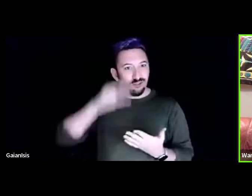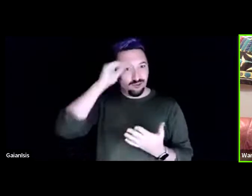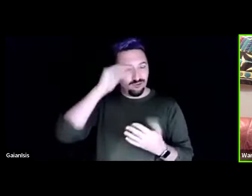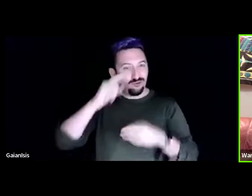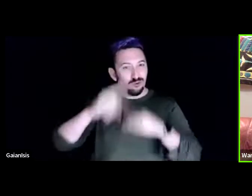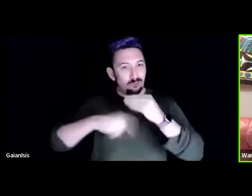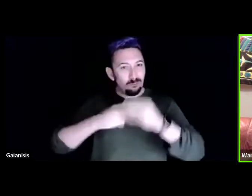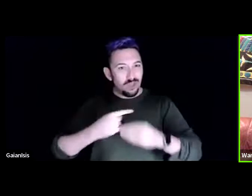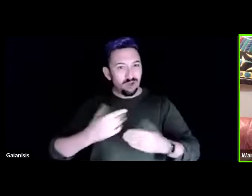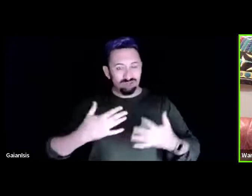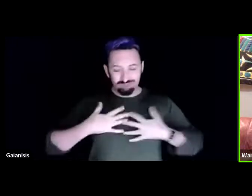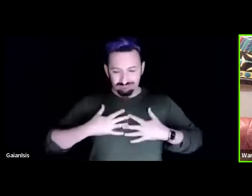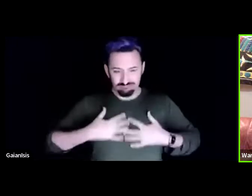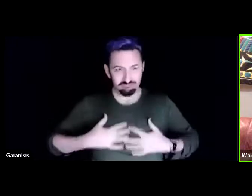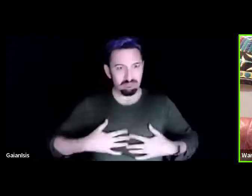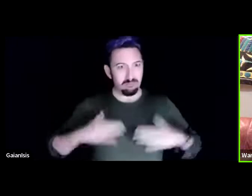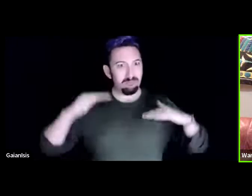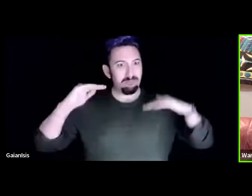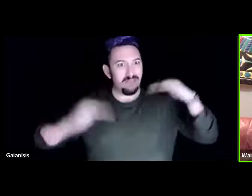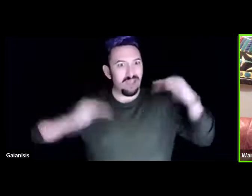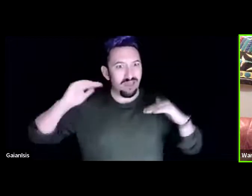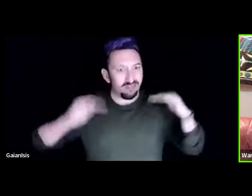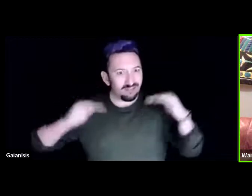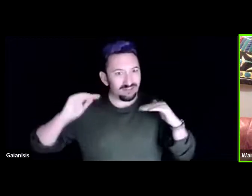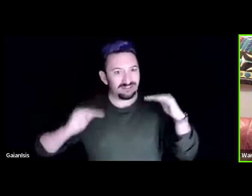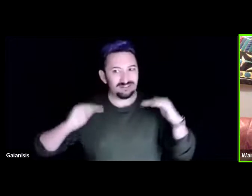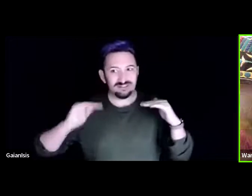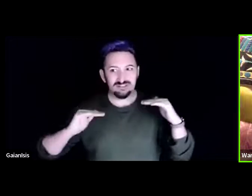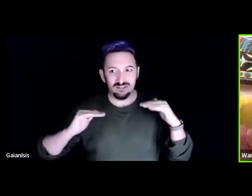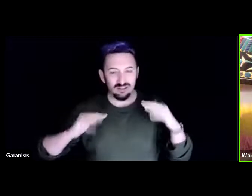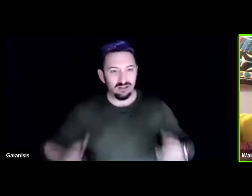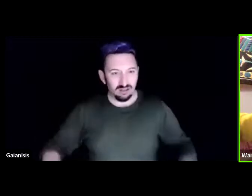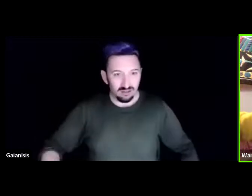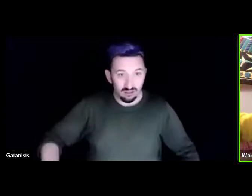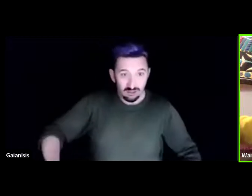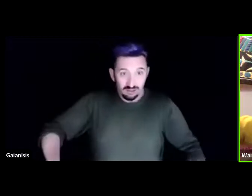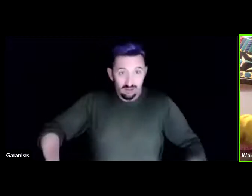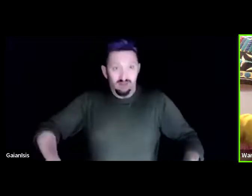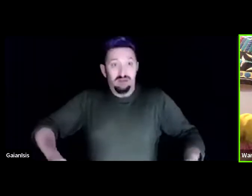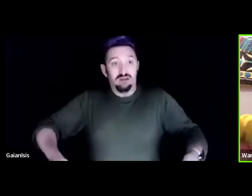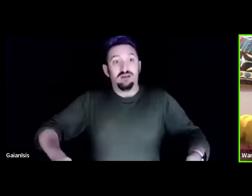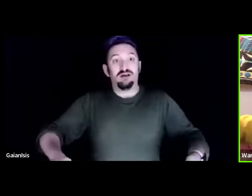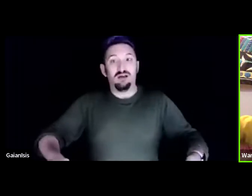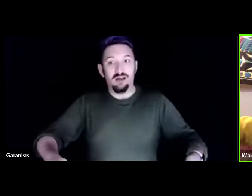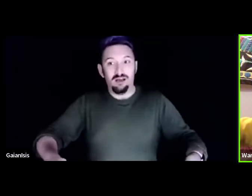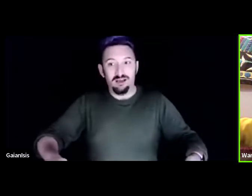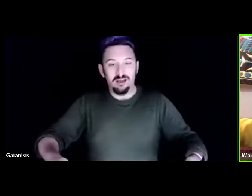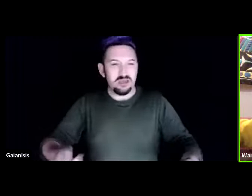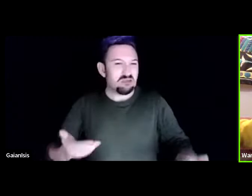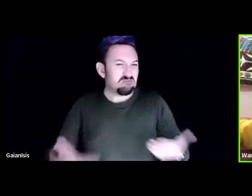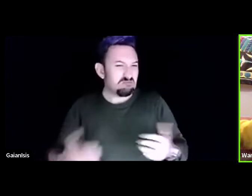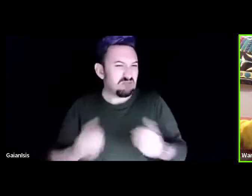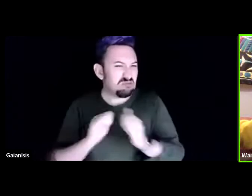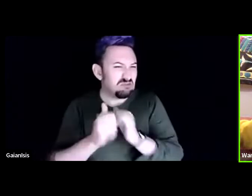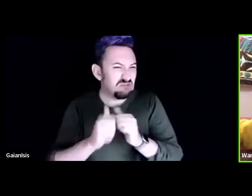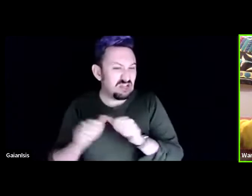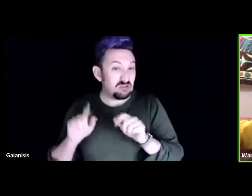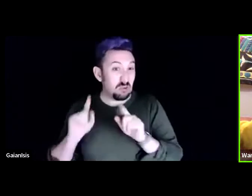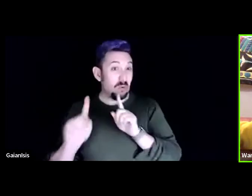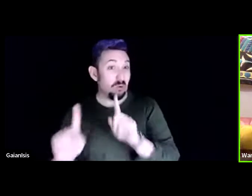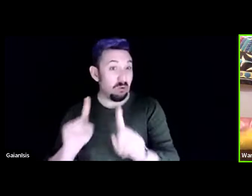how to hold that how to do it maybe how to race the guy next to you to see who's best at it